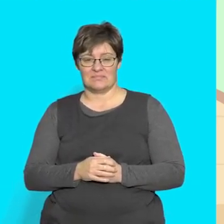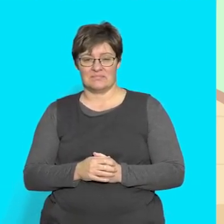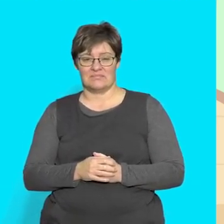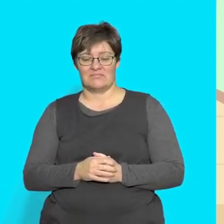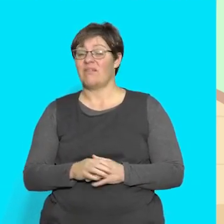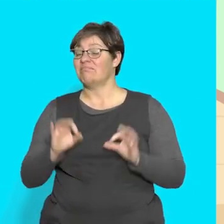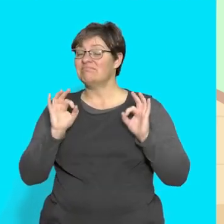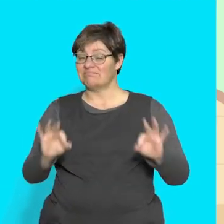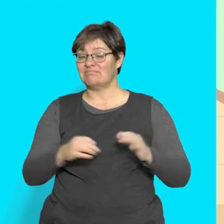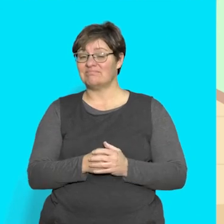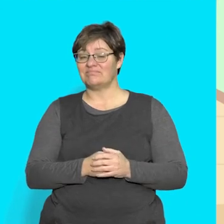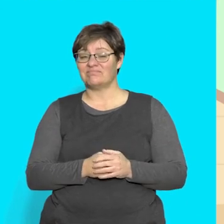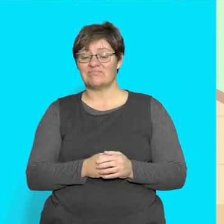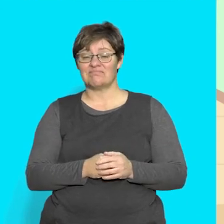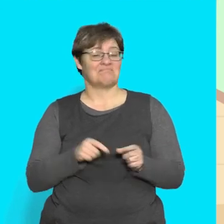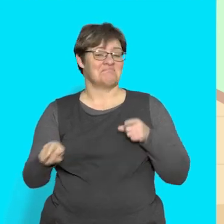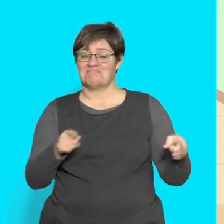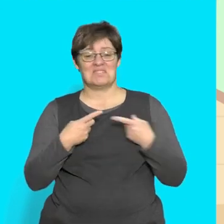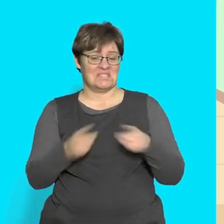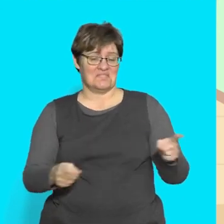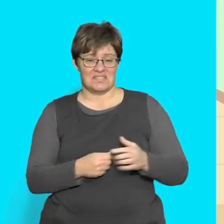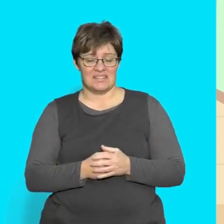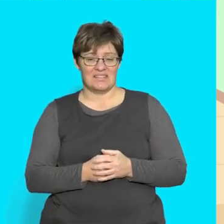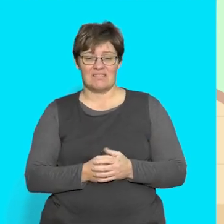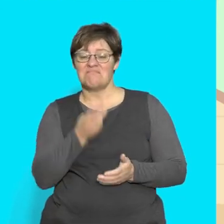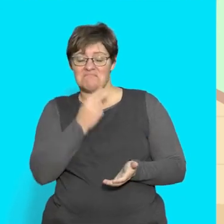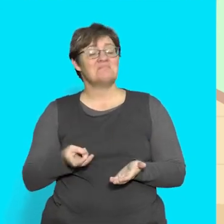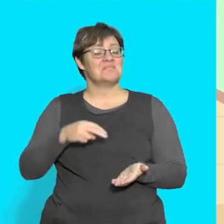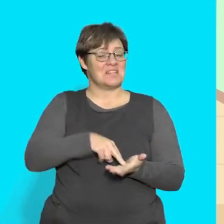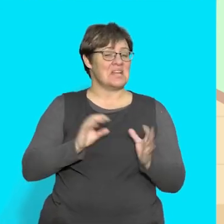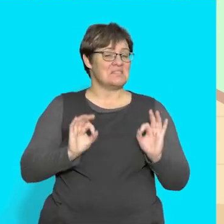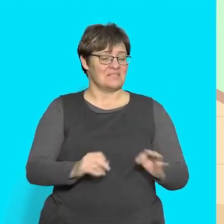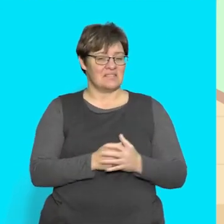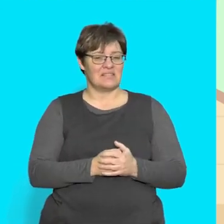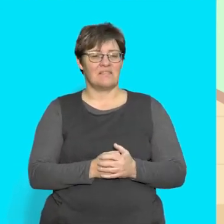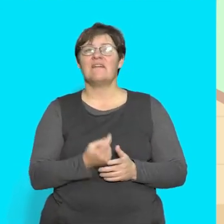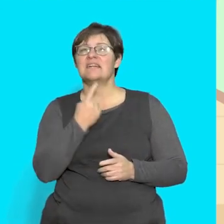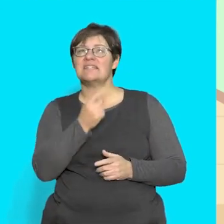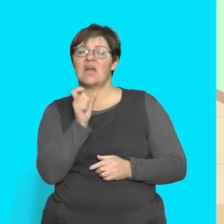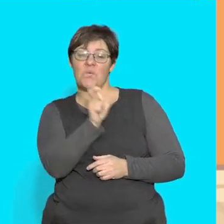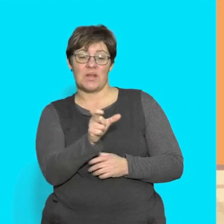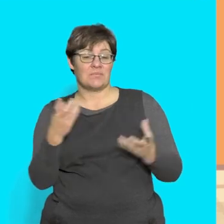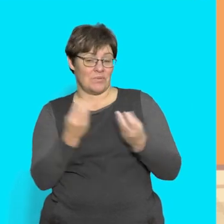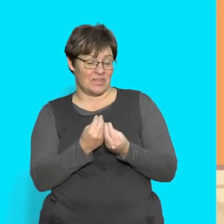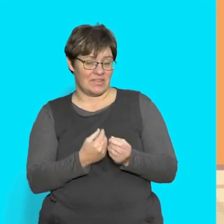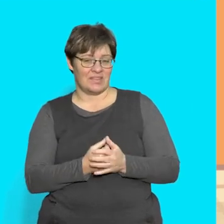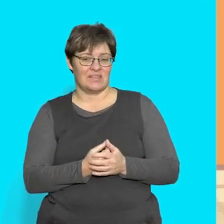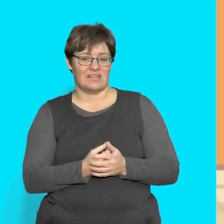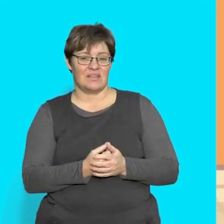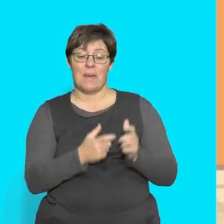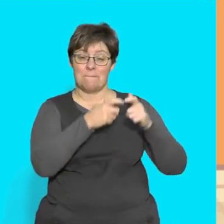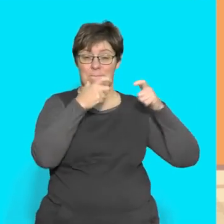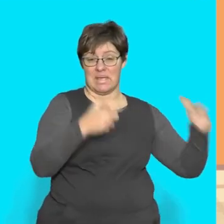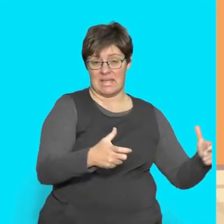Are They're not the same, so you stood up. Say the words after me. Big